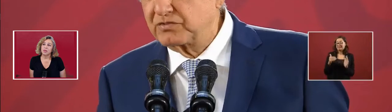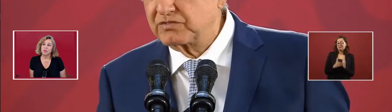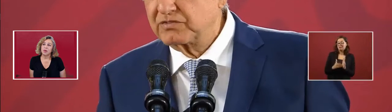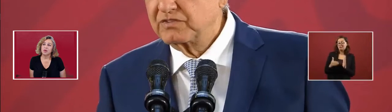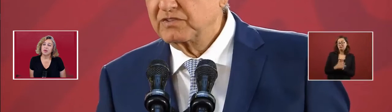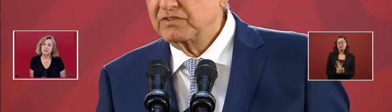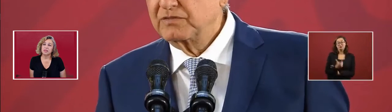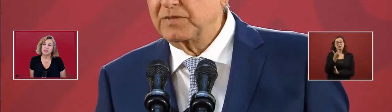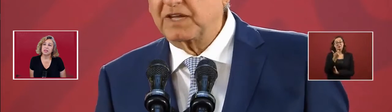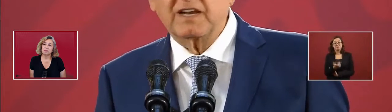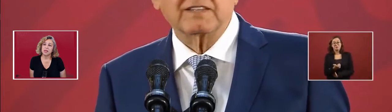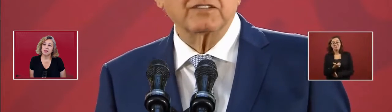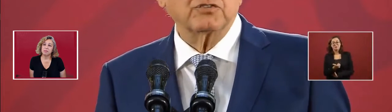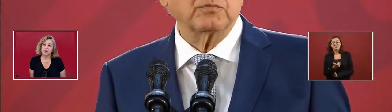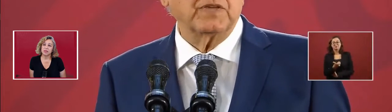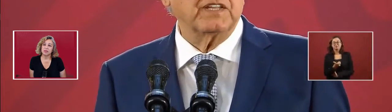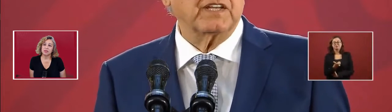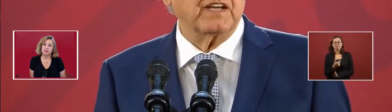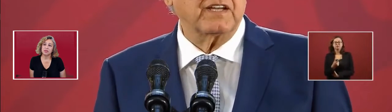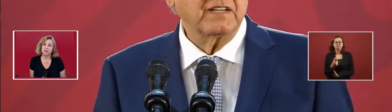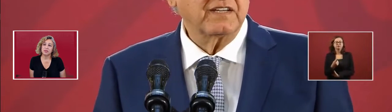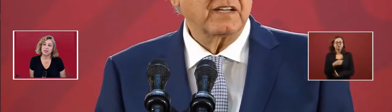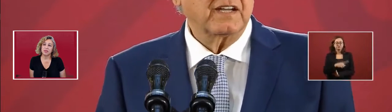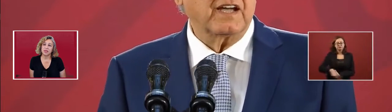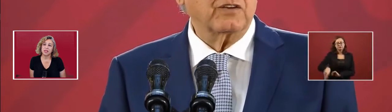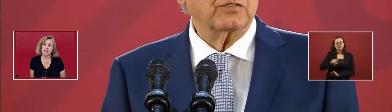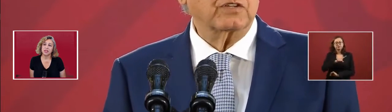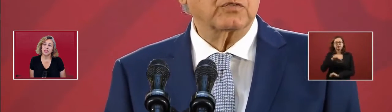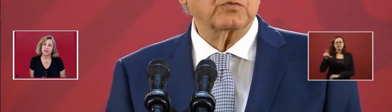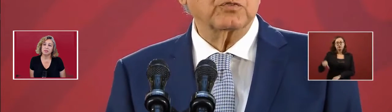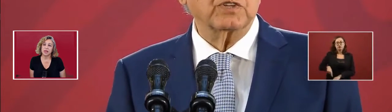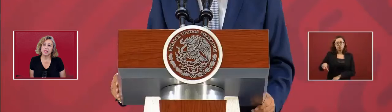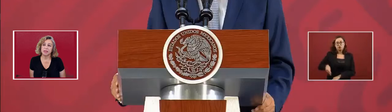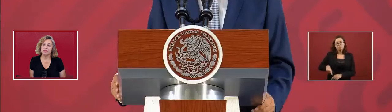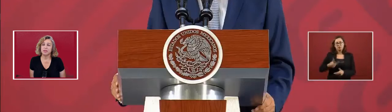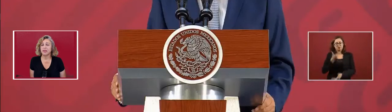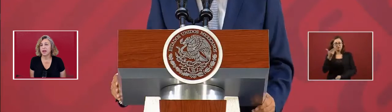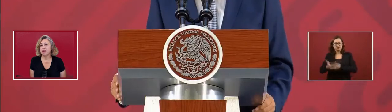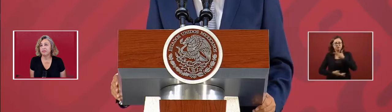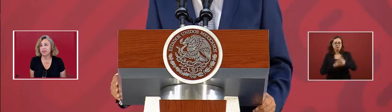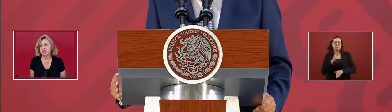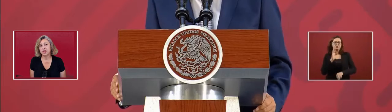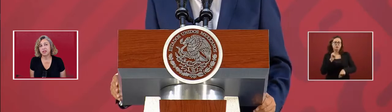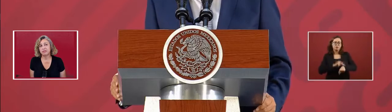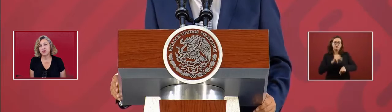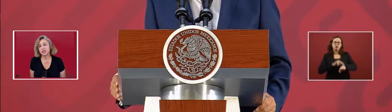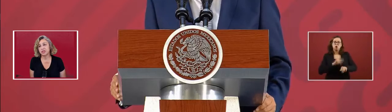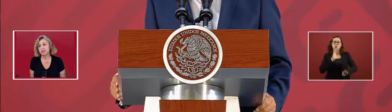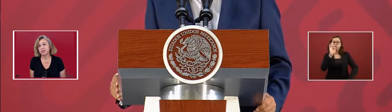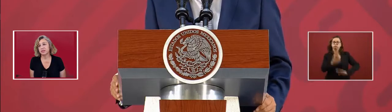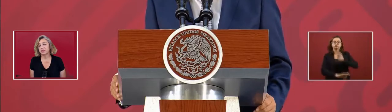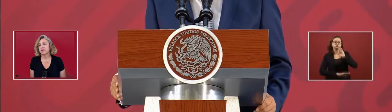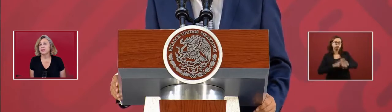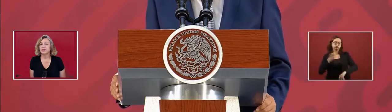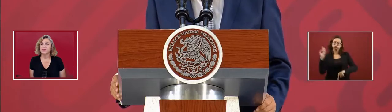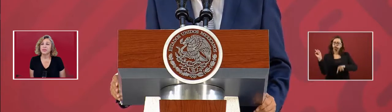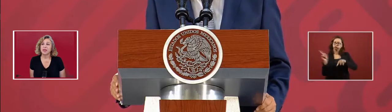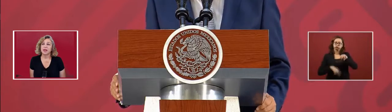We don't give six million pesos to the attention medicine for the high-functioning officials.